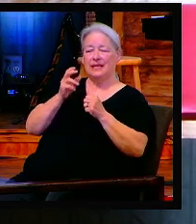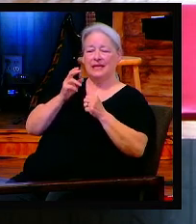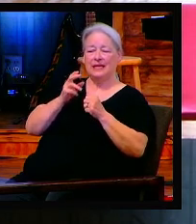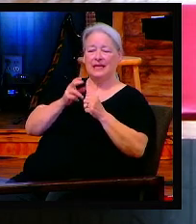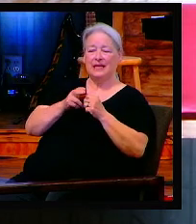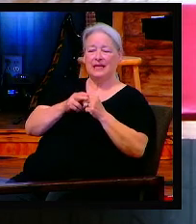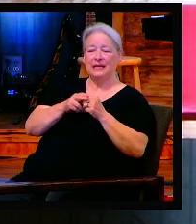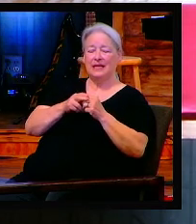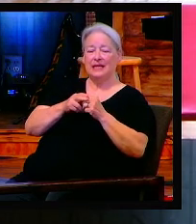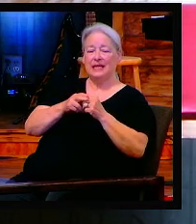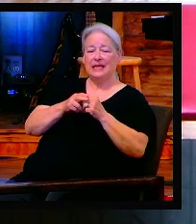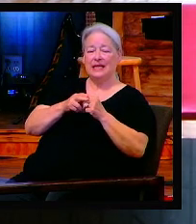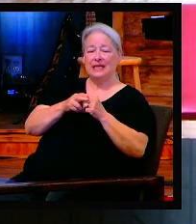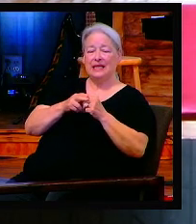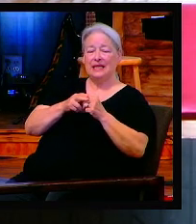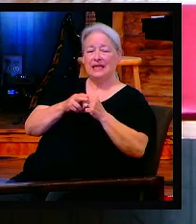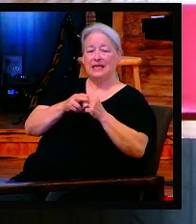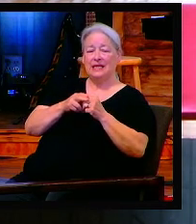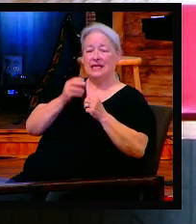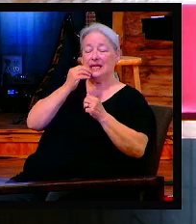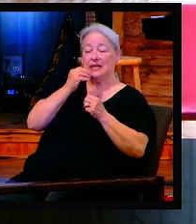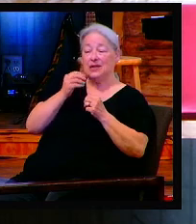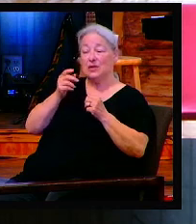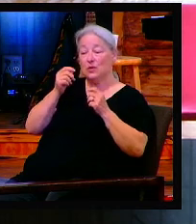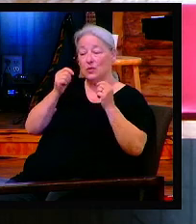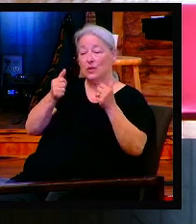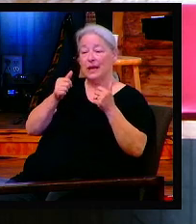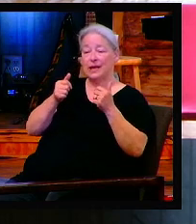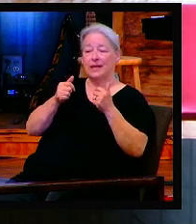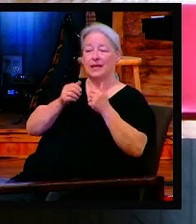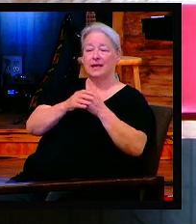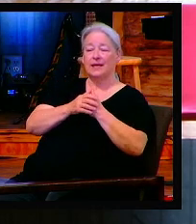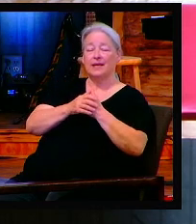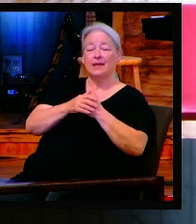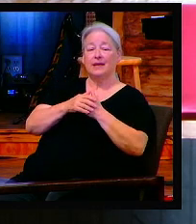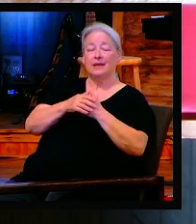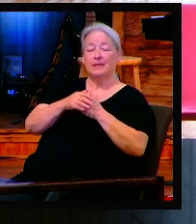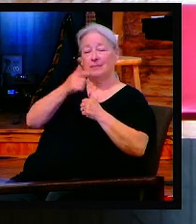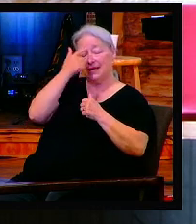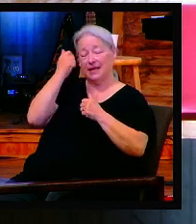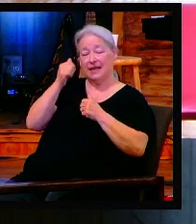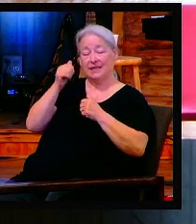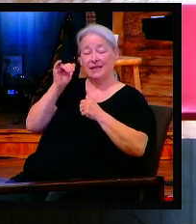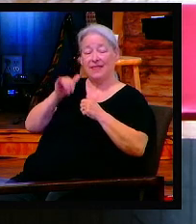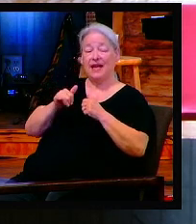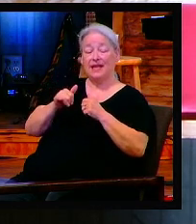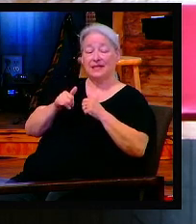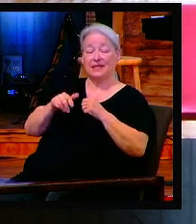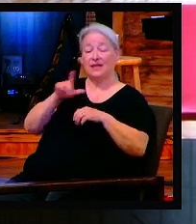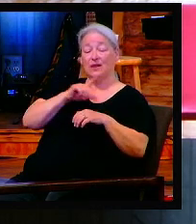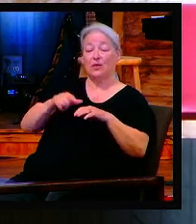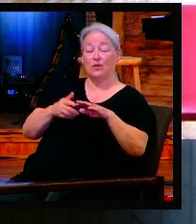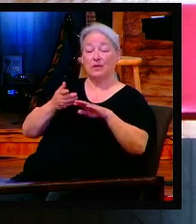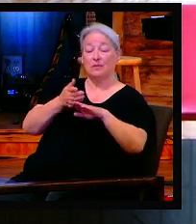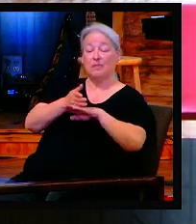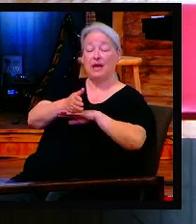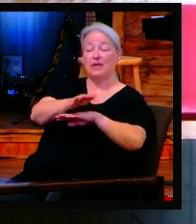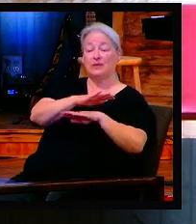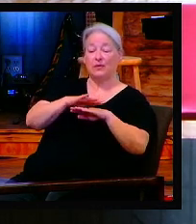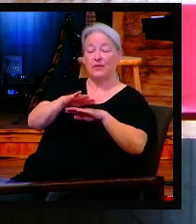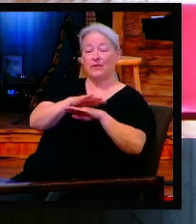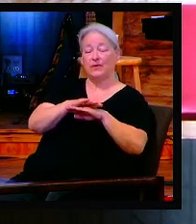the Lord's Passover. For I will pass through the land of Egypt on that night and will strike all the firstborn in the land of Egypt, both man and beast.